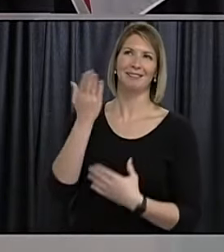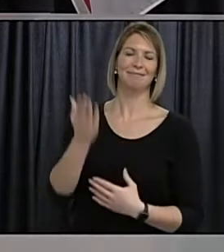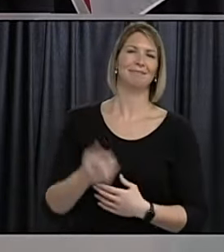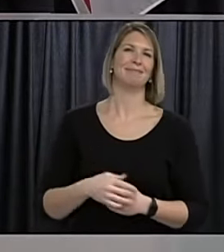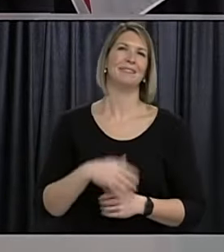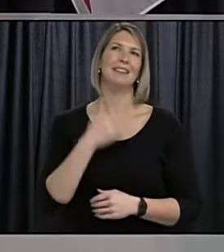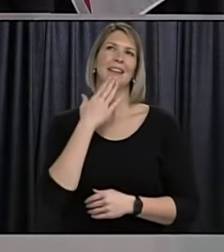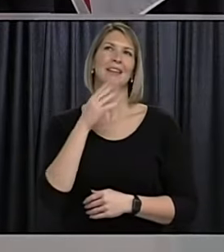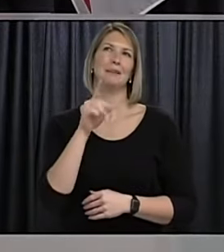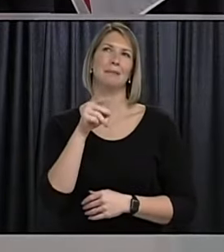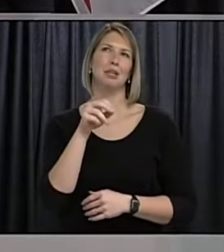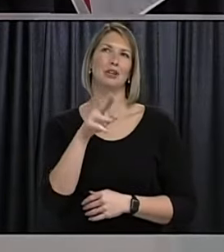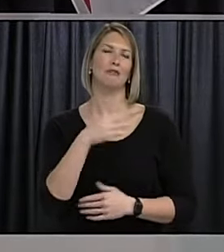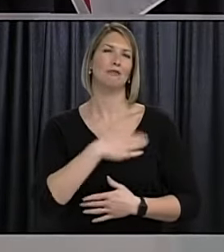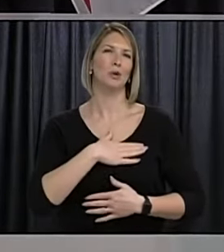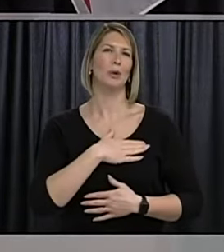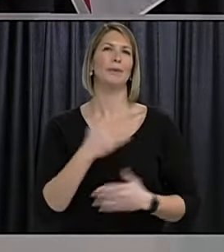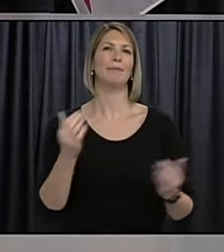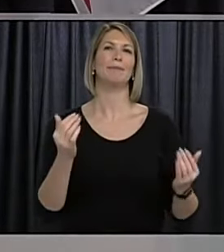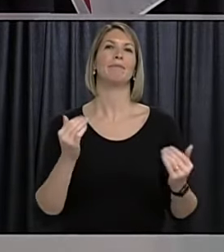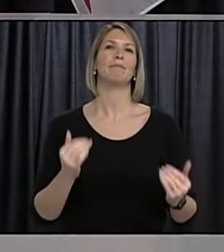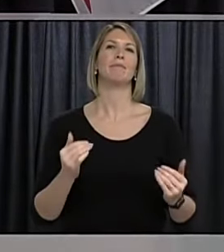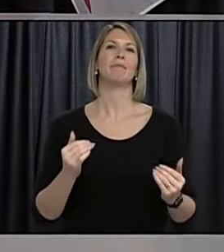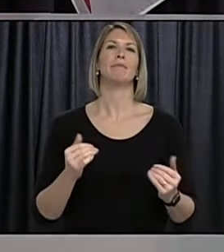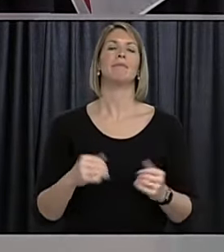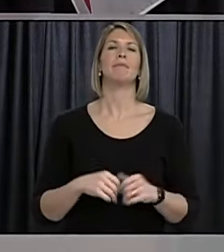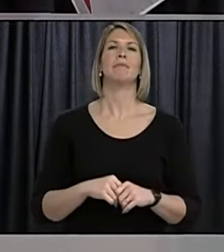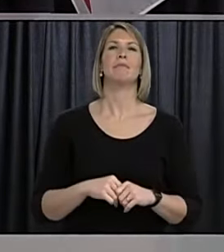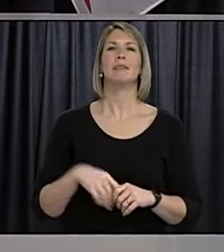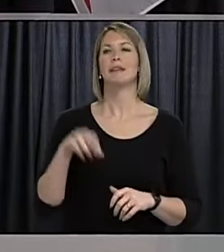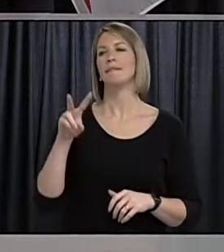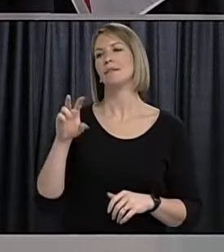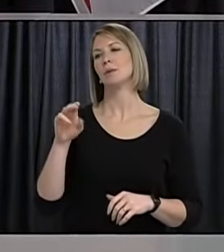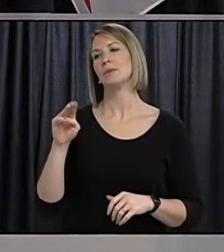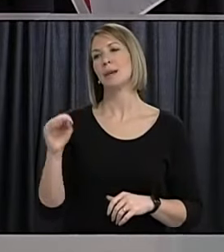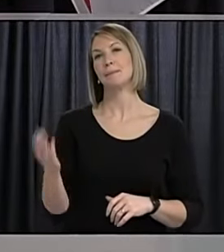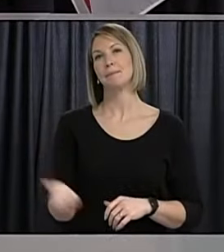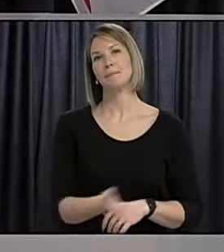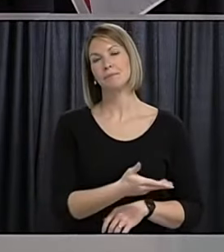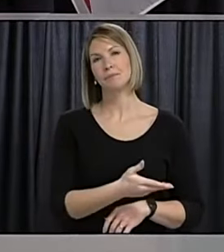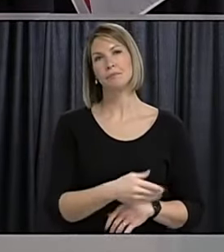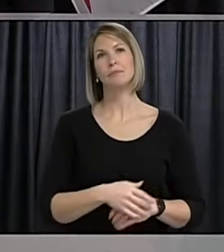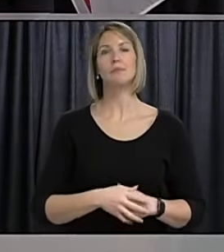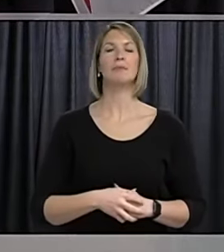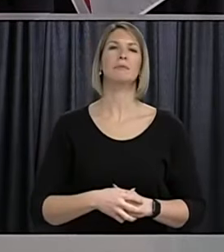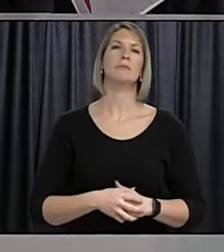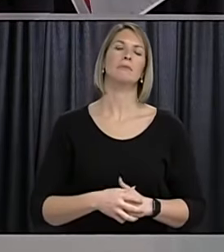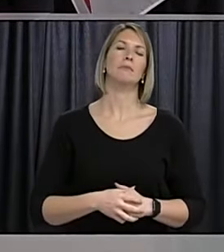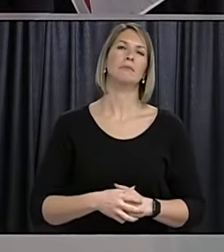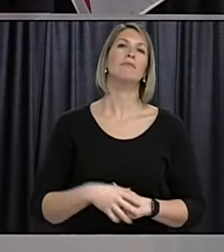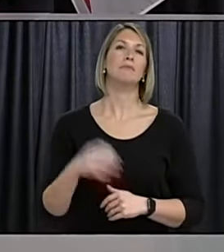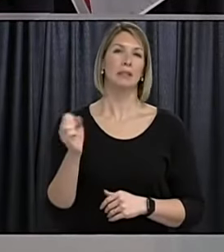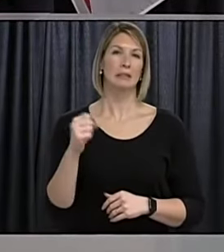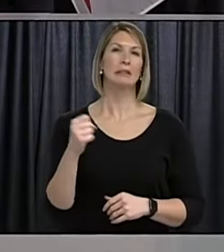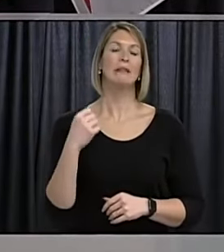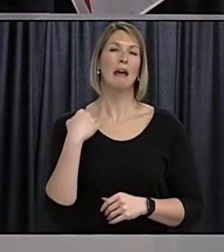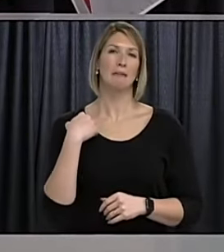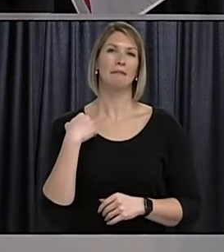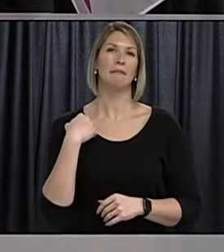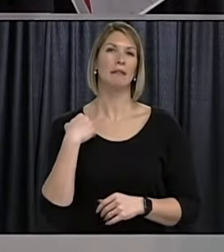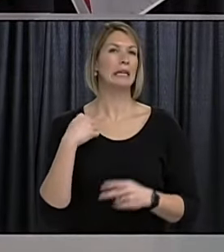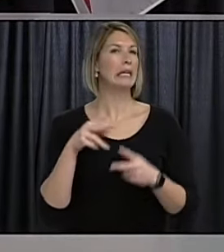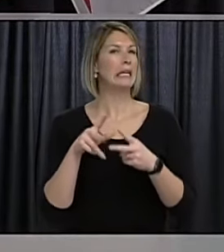thanks peter enjoy richard duggan with vocm do you have a final question uh yes i do um i guess dr